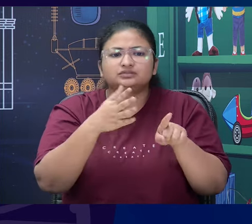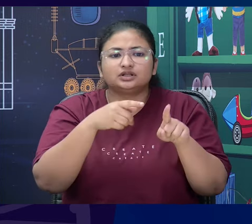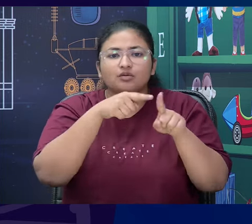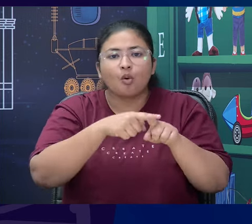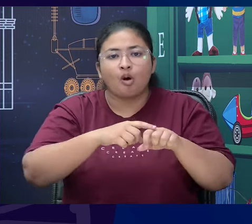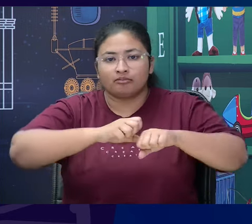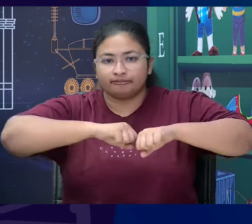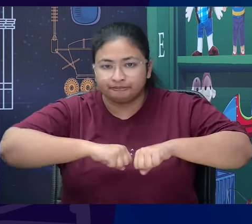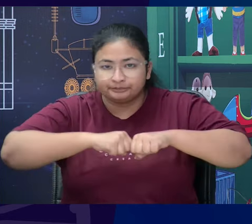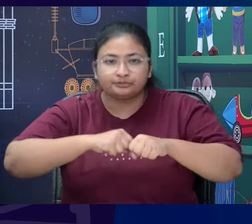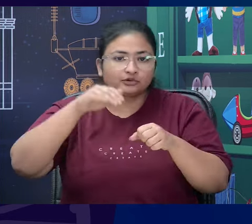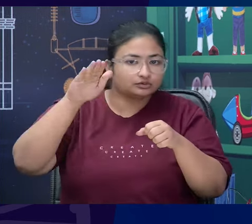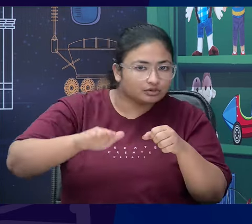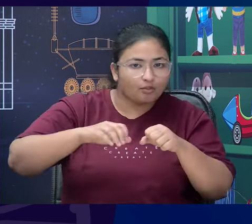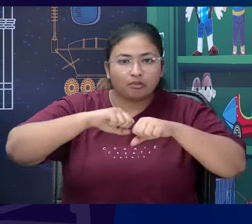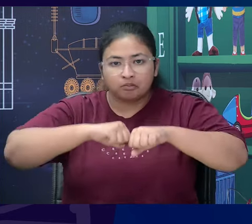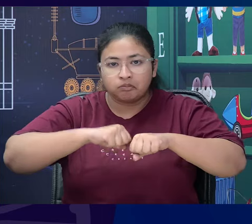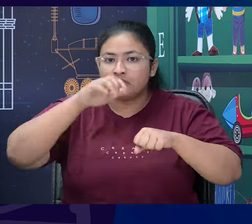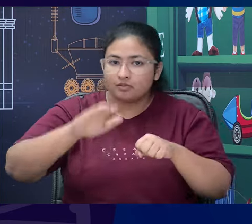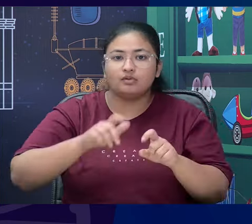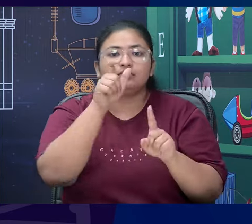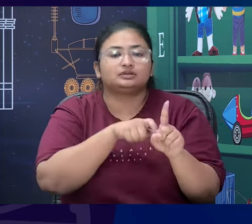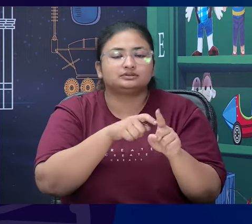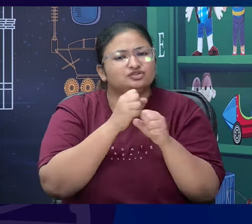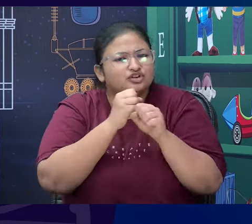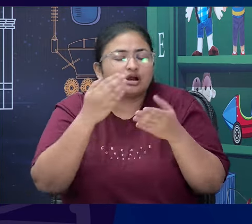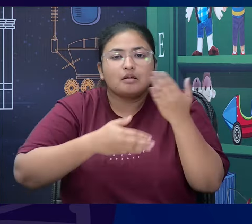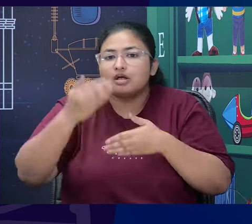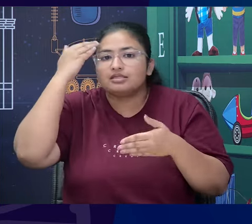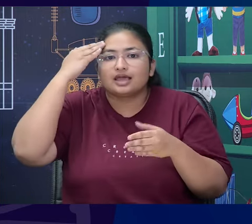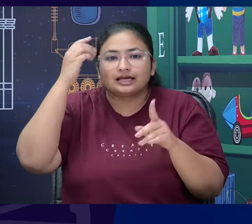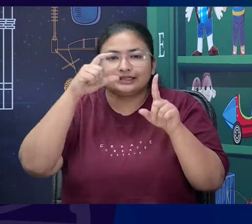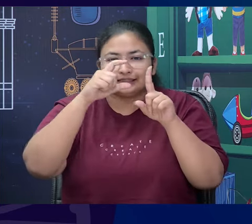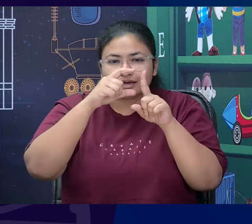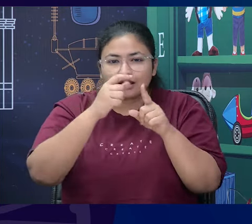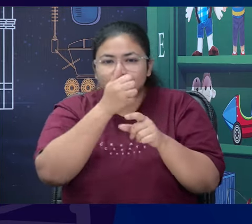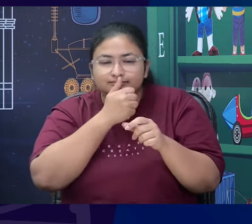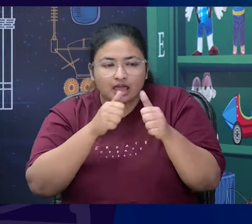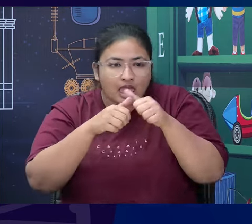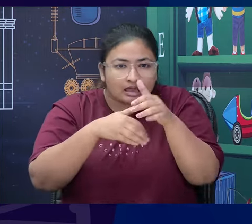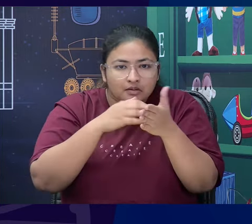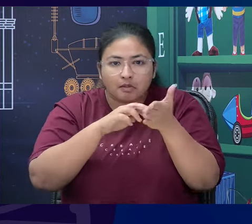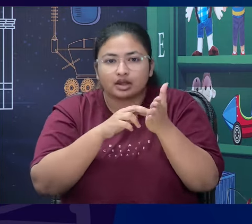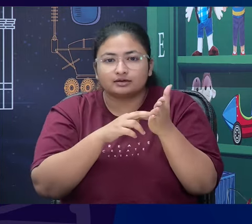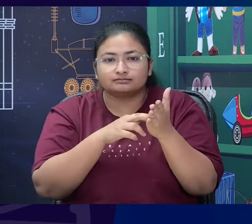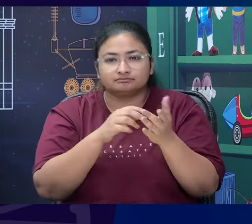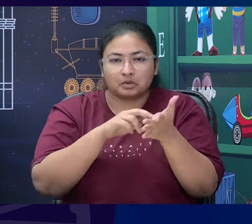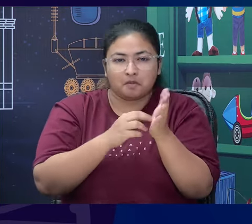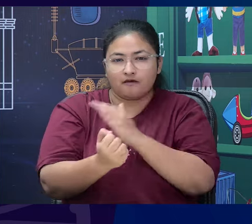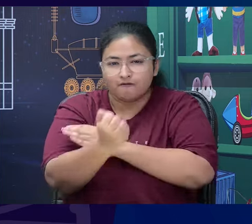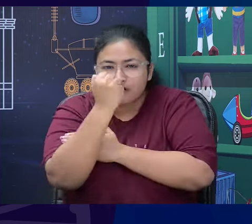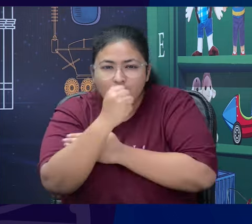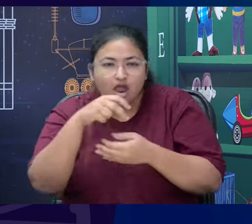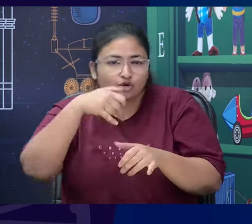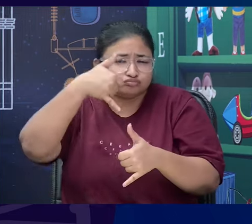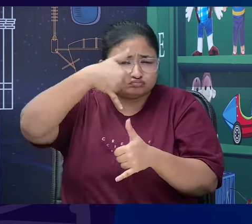our visually challenged children can also touch it and describe what kind of a person Ausible is. Tanvi if